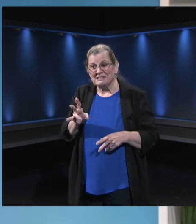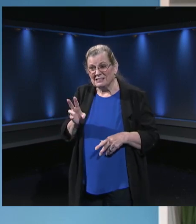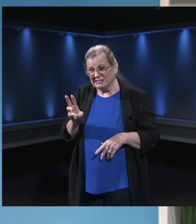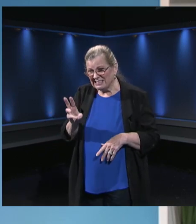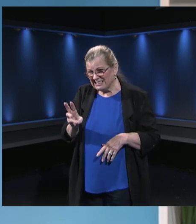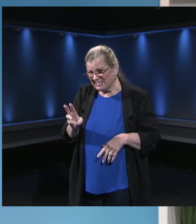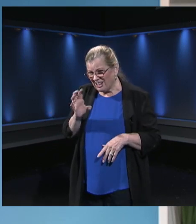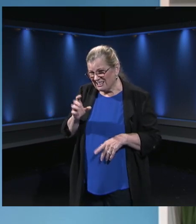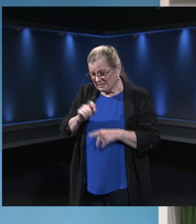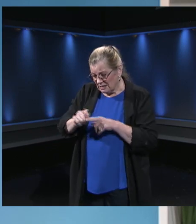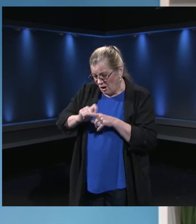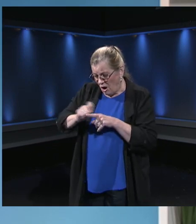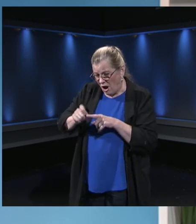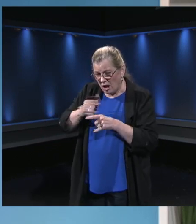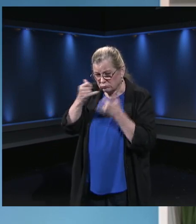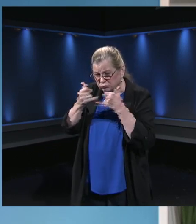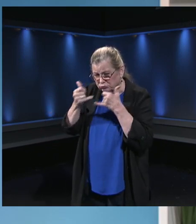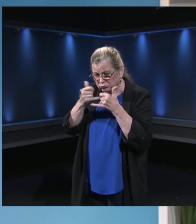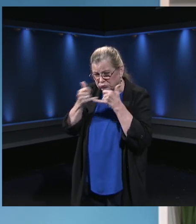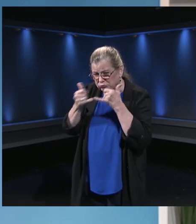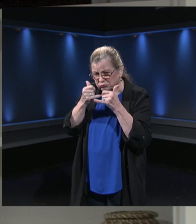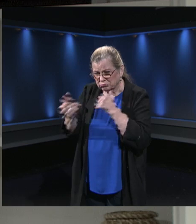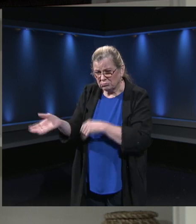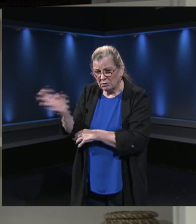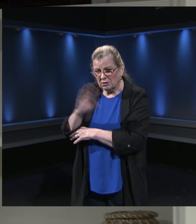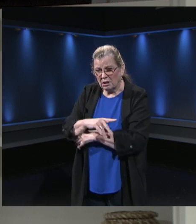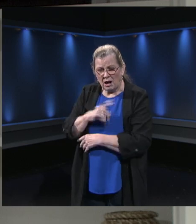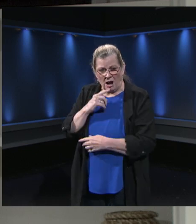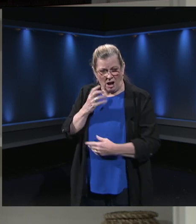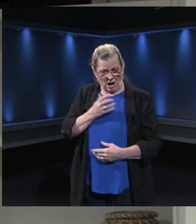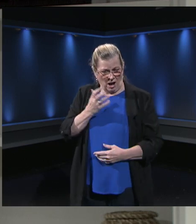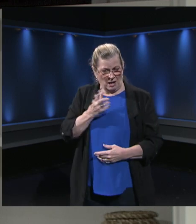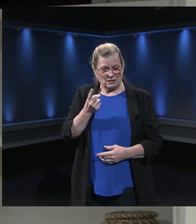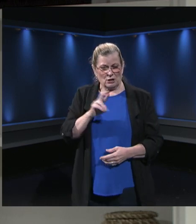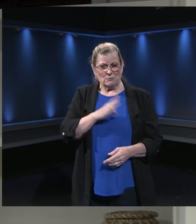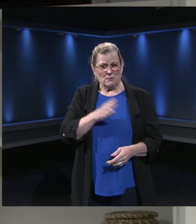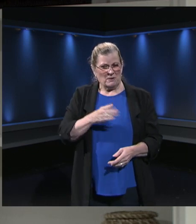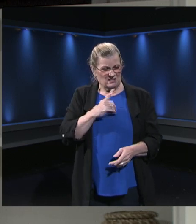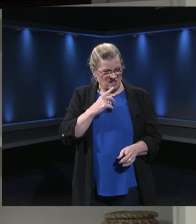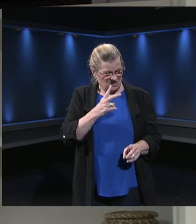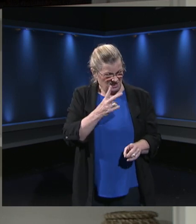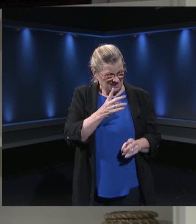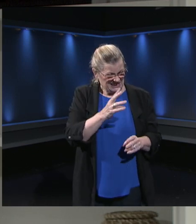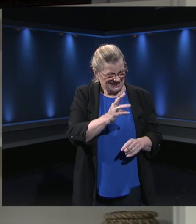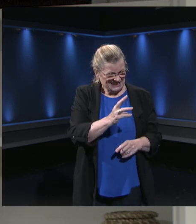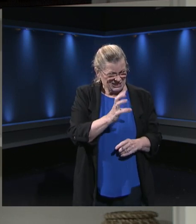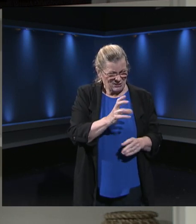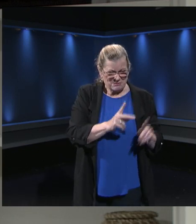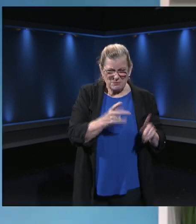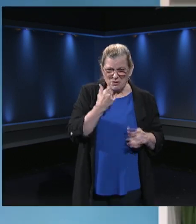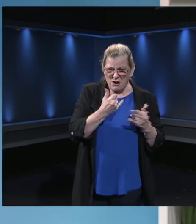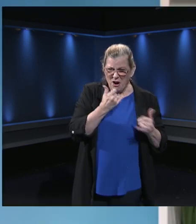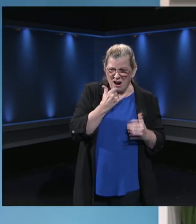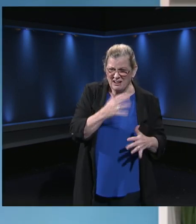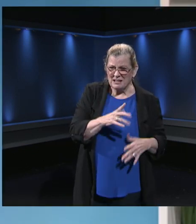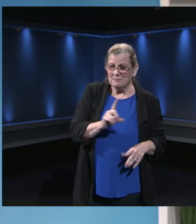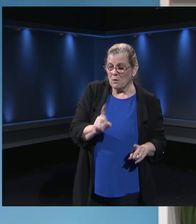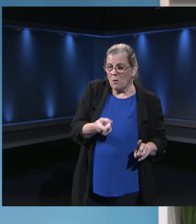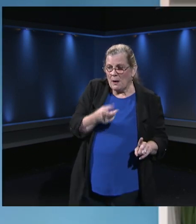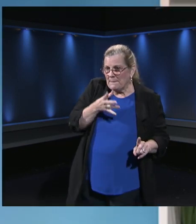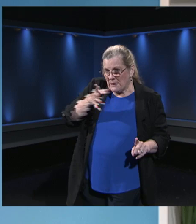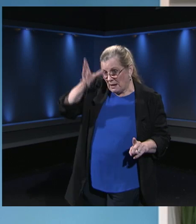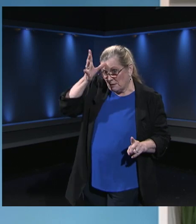600 calls a day on the technology line. Yes, just on the parent helpline. Wonderful.